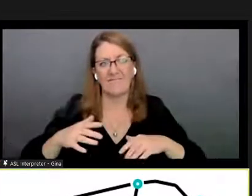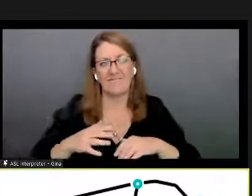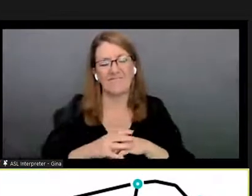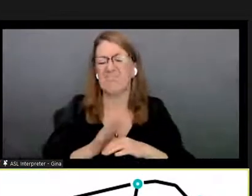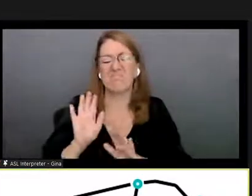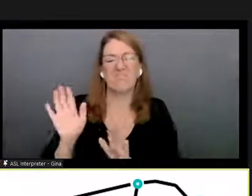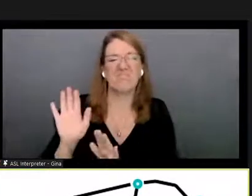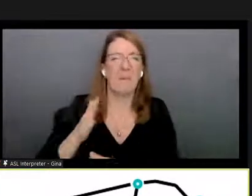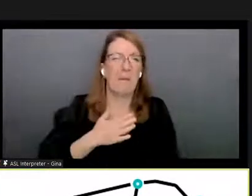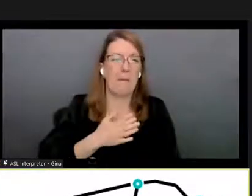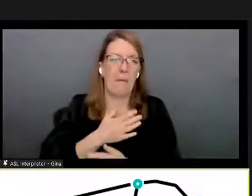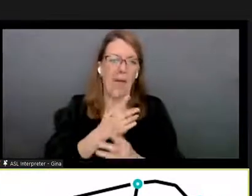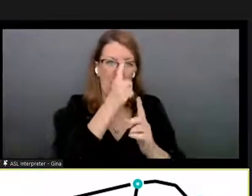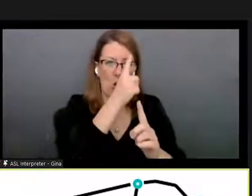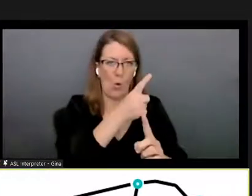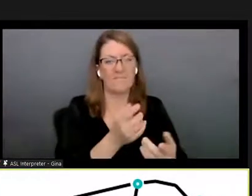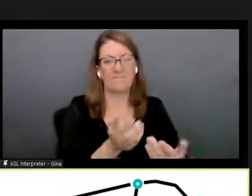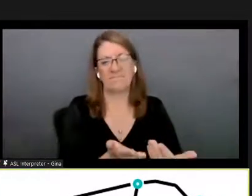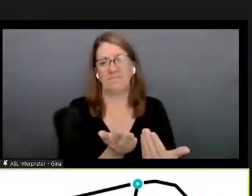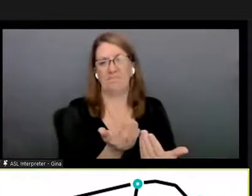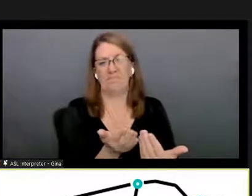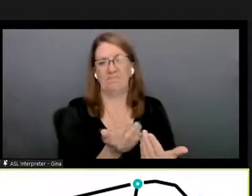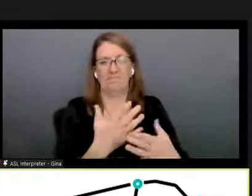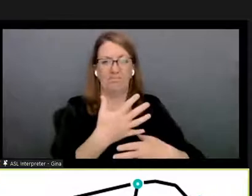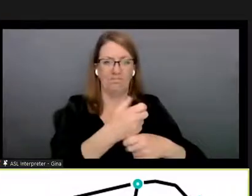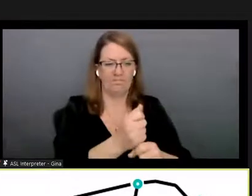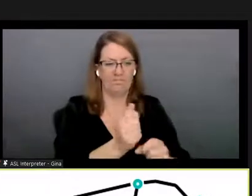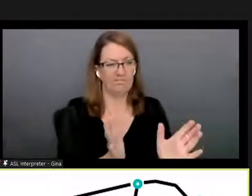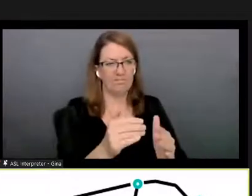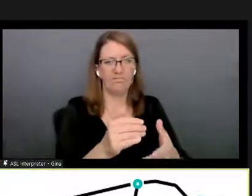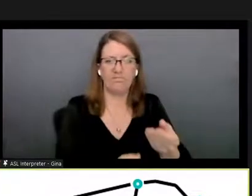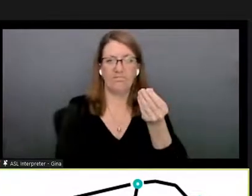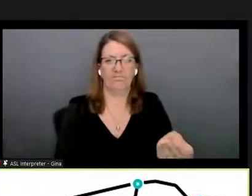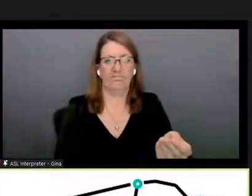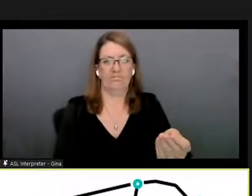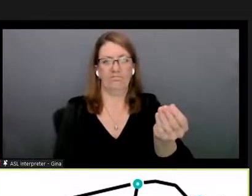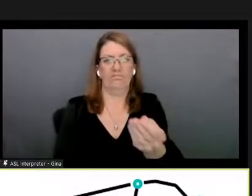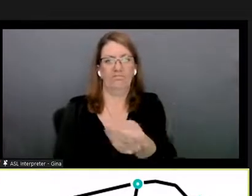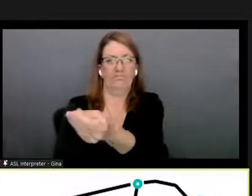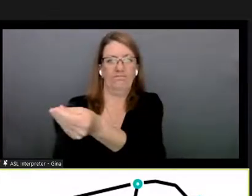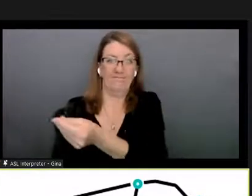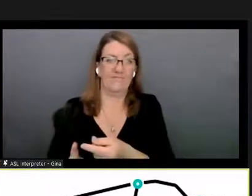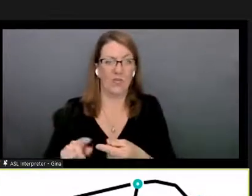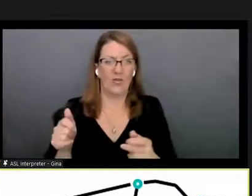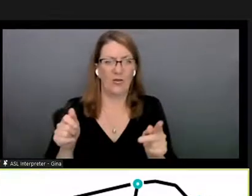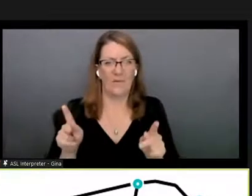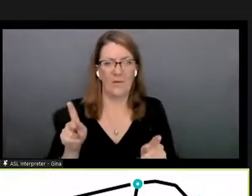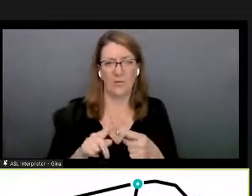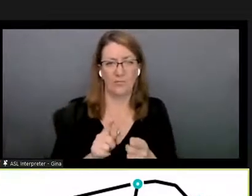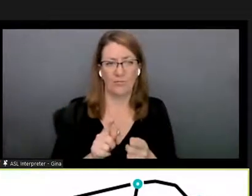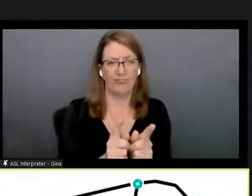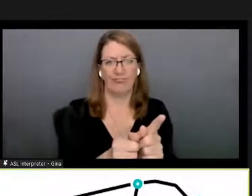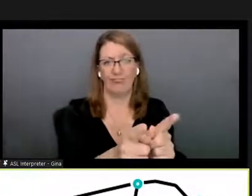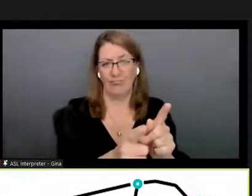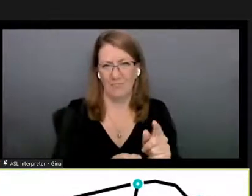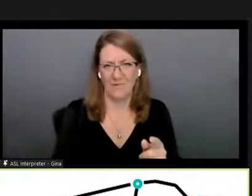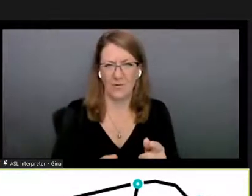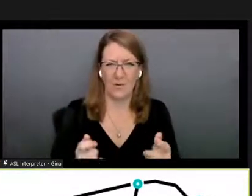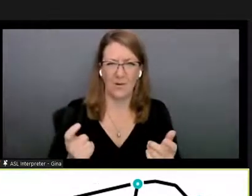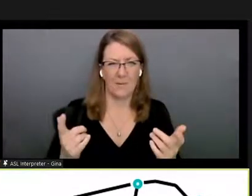goal is to make it as easy as to containerize and hand to you like hand to other community members so so there's like some trade-offs so